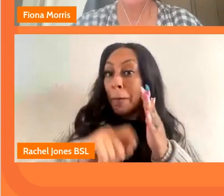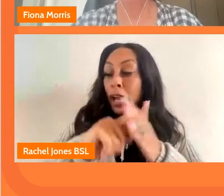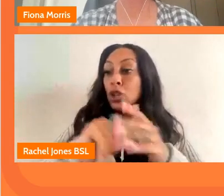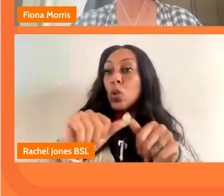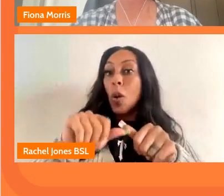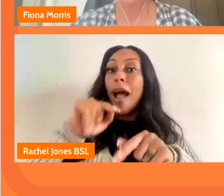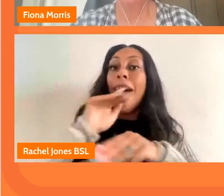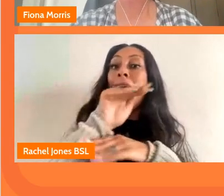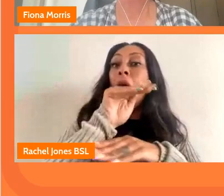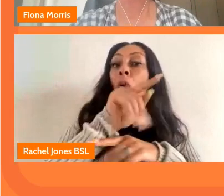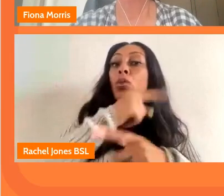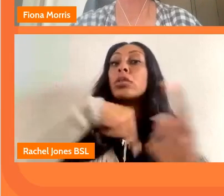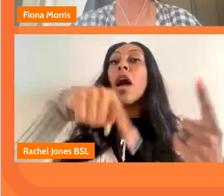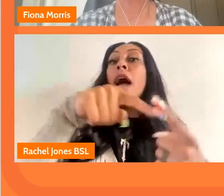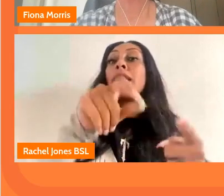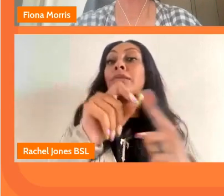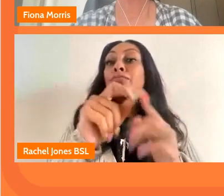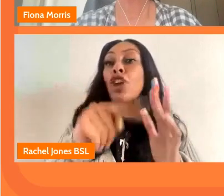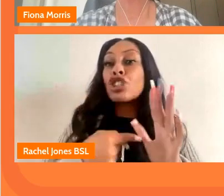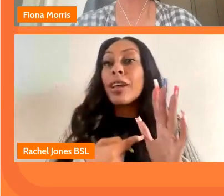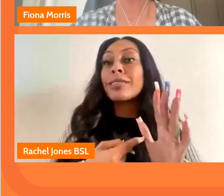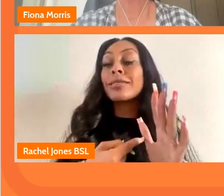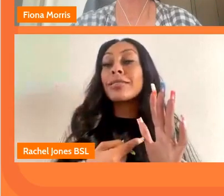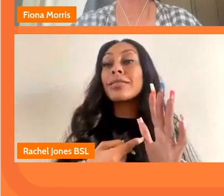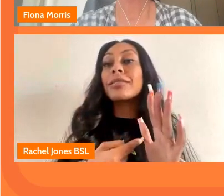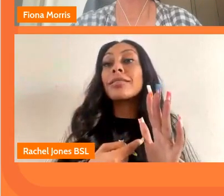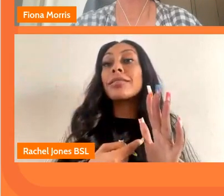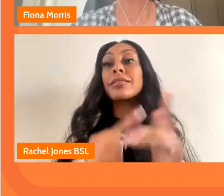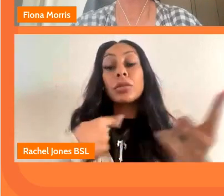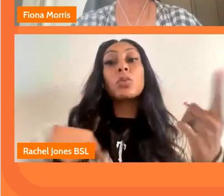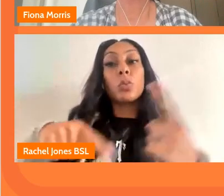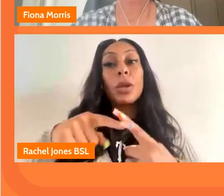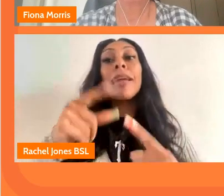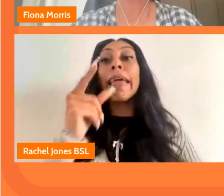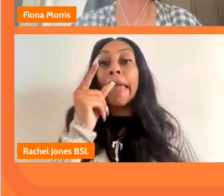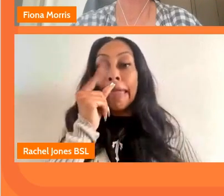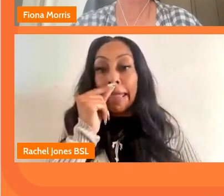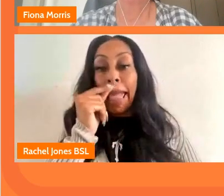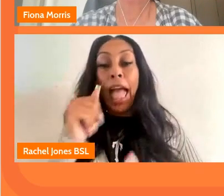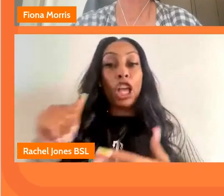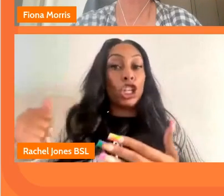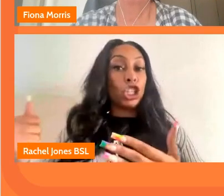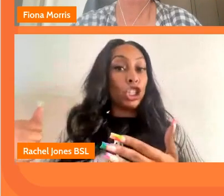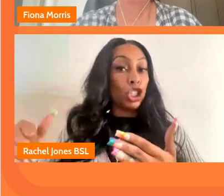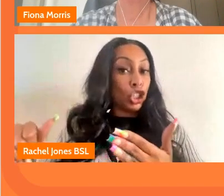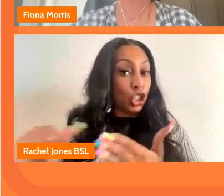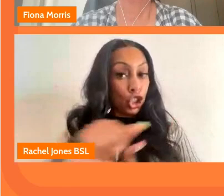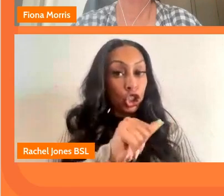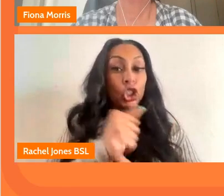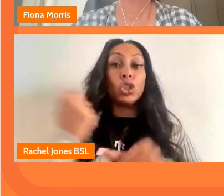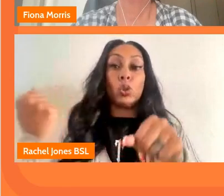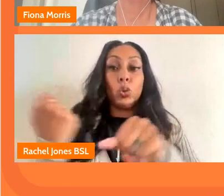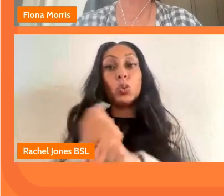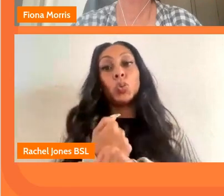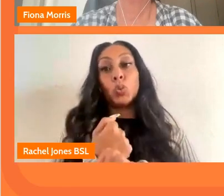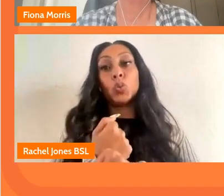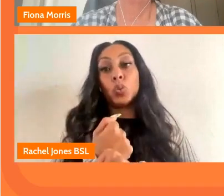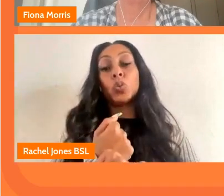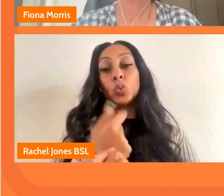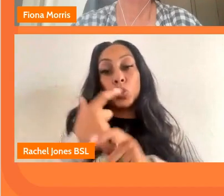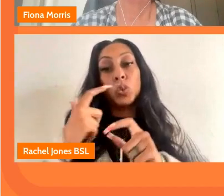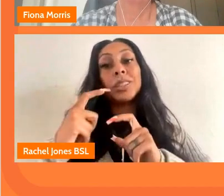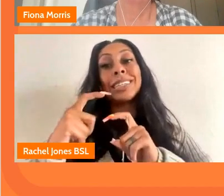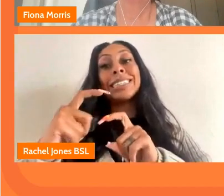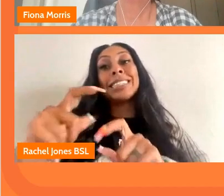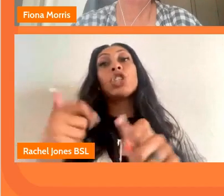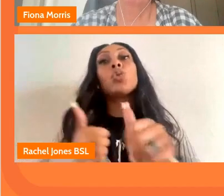projects there's a certain amount that that we can and should and do do in terms of continuing to support that through through an